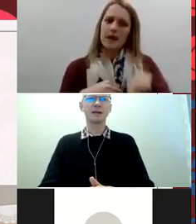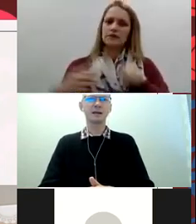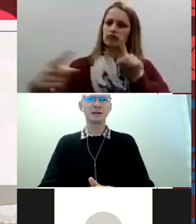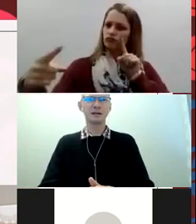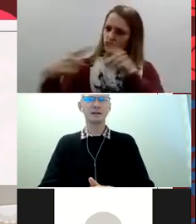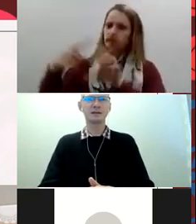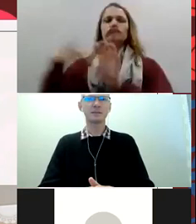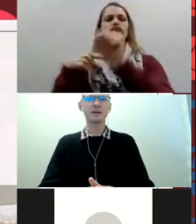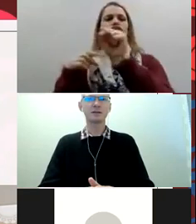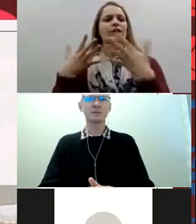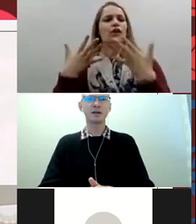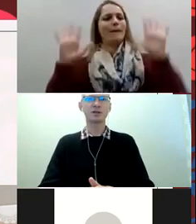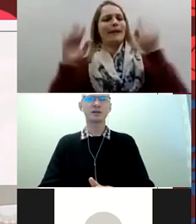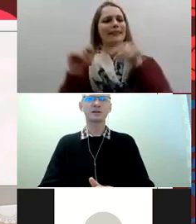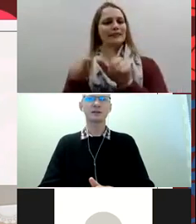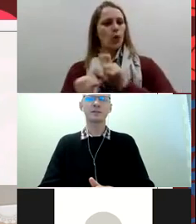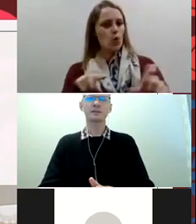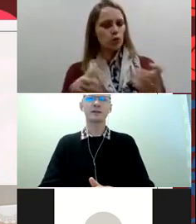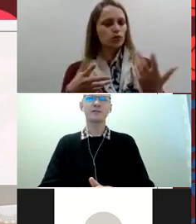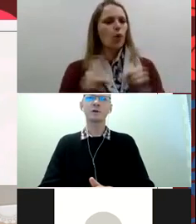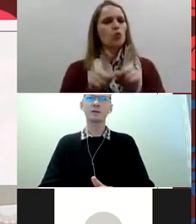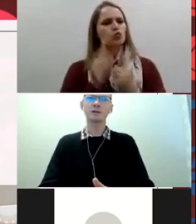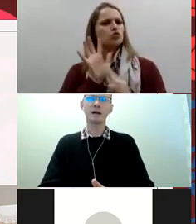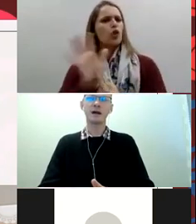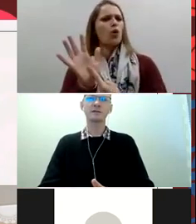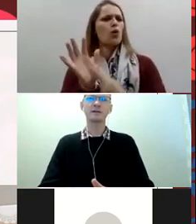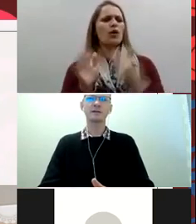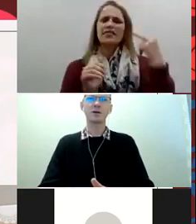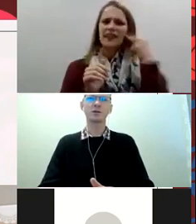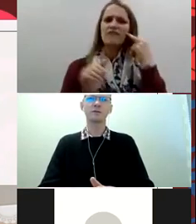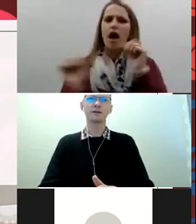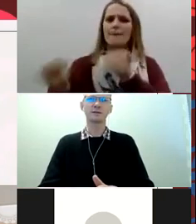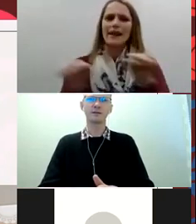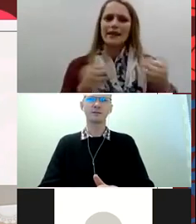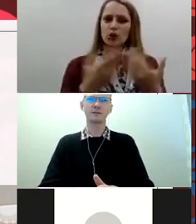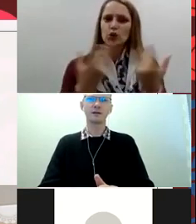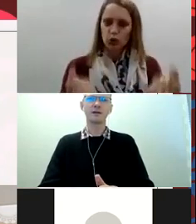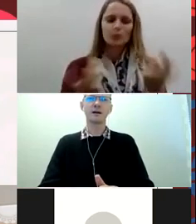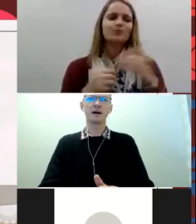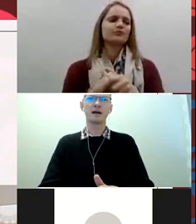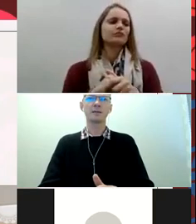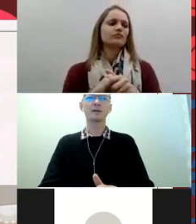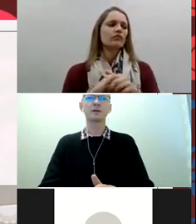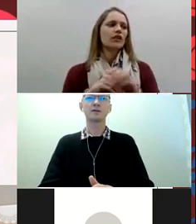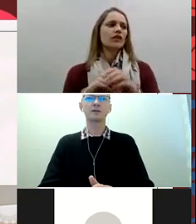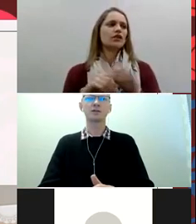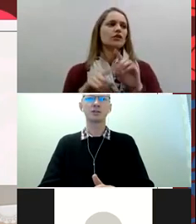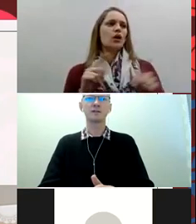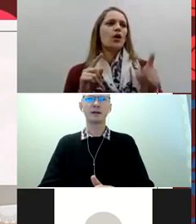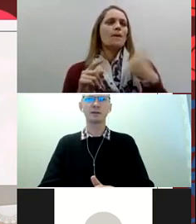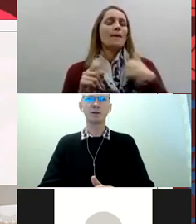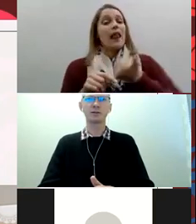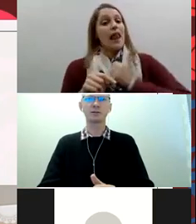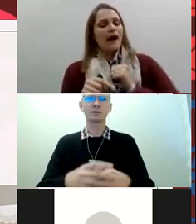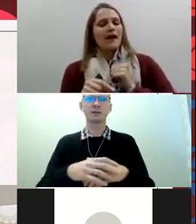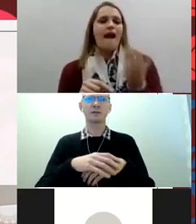but then I did some introspection and said to myself well I set a goal for myself I am going to achieve